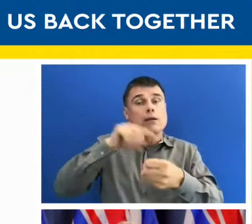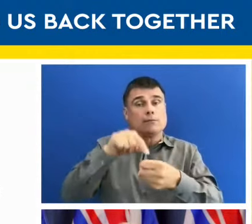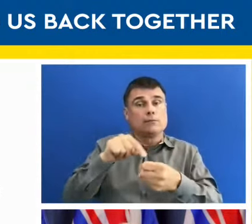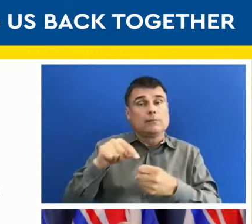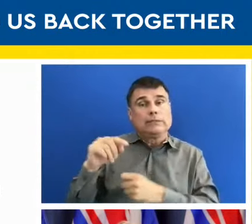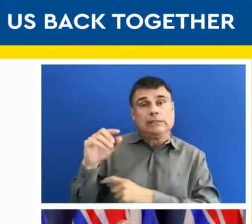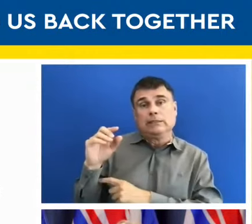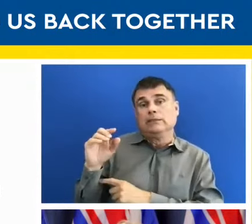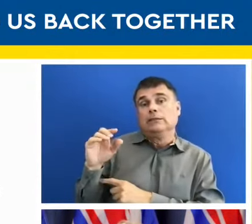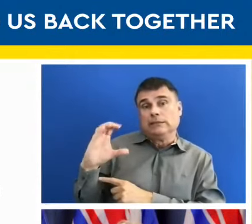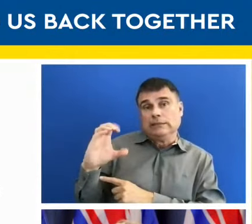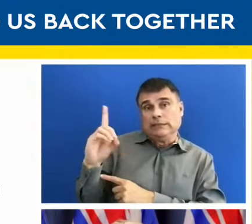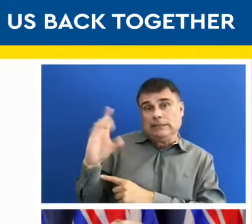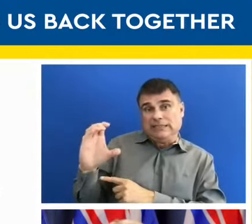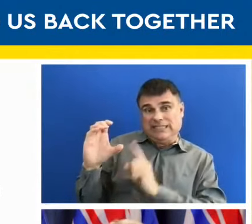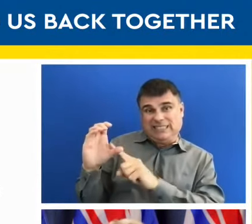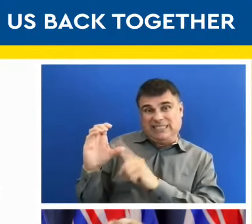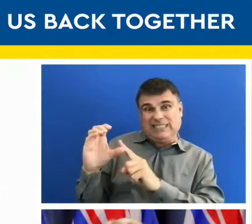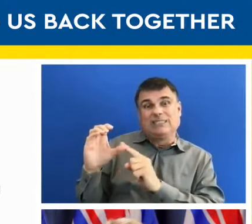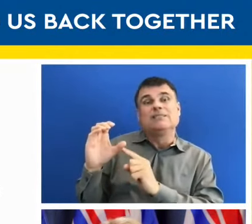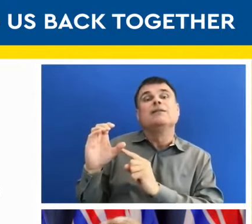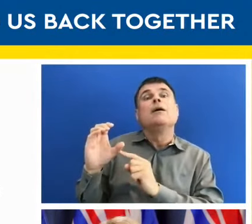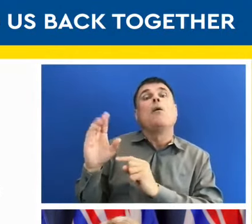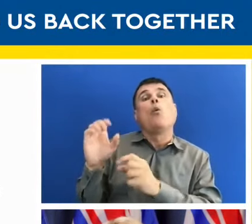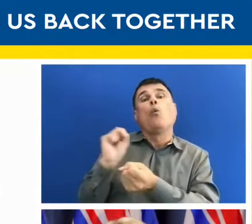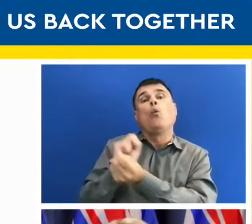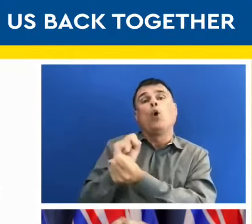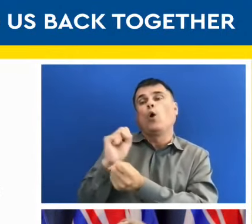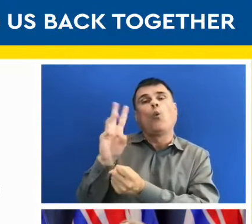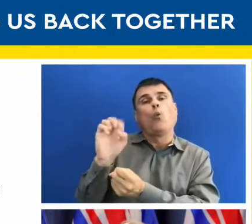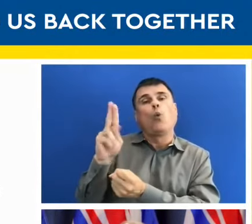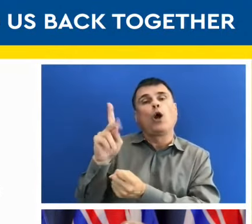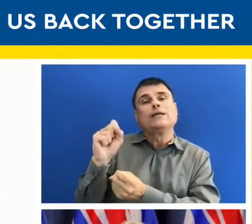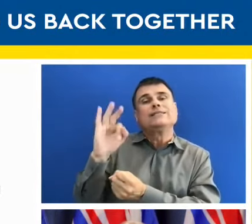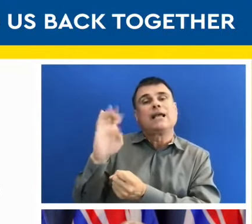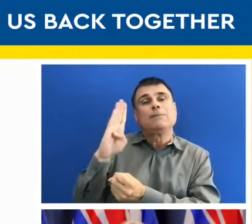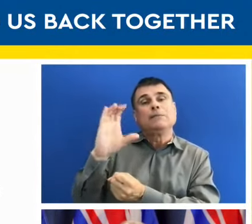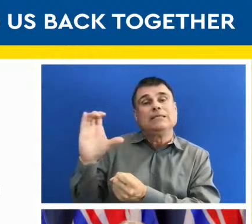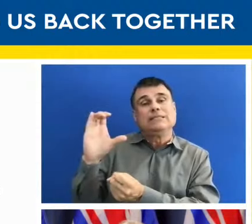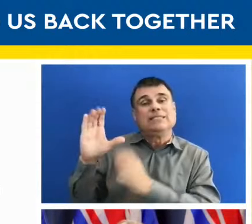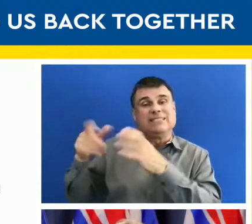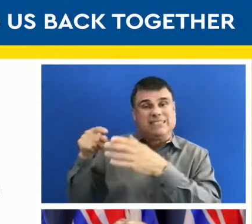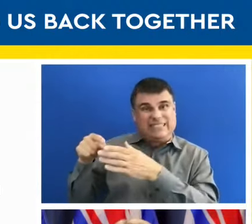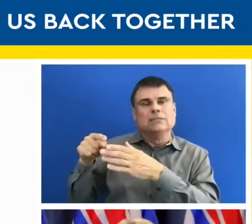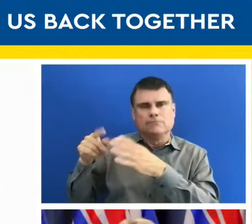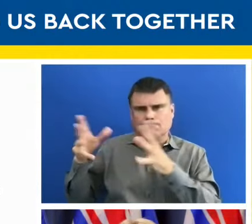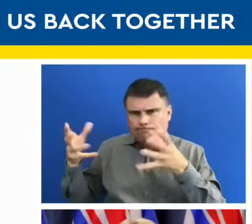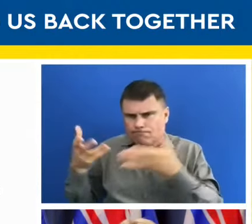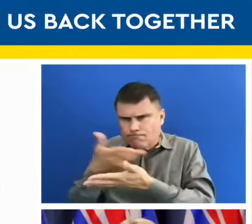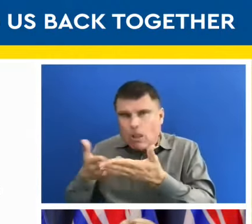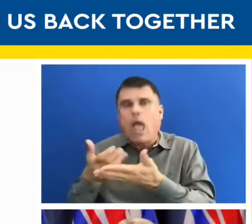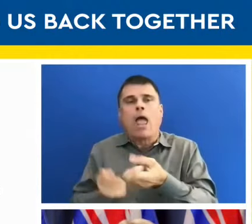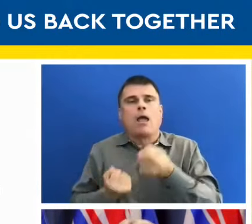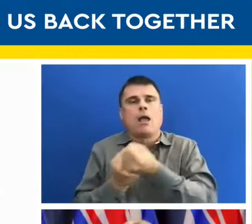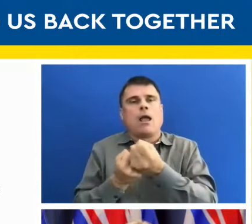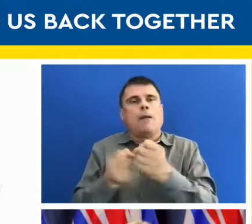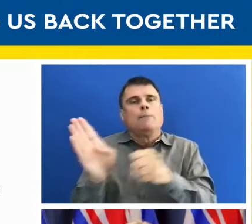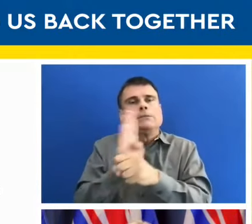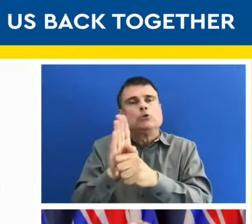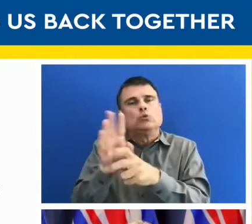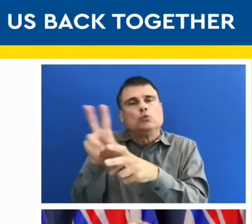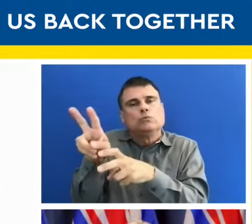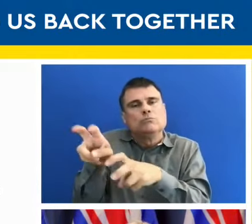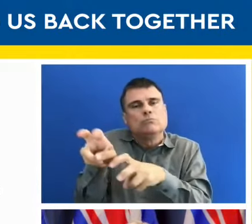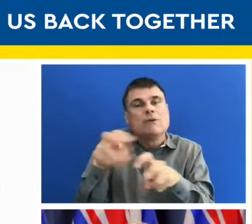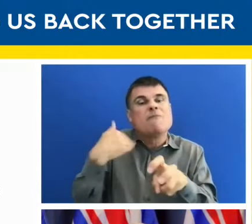BC to assist employers to transition from the very specific COVID-19 safety plans to what we call communicable